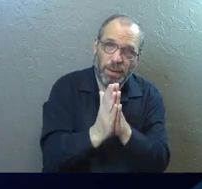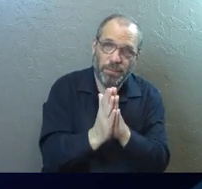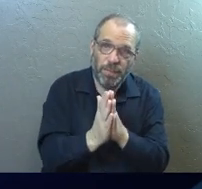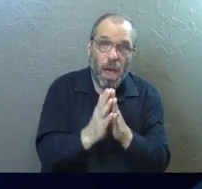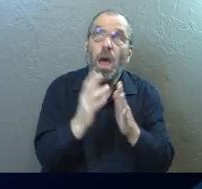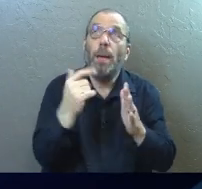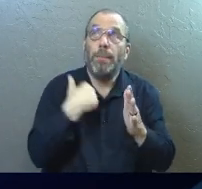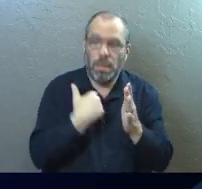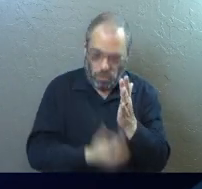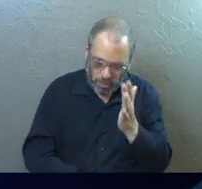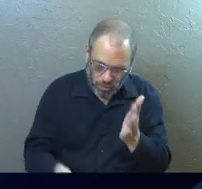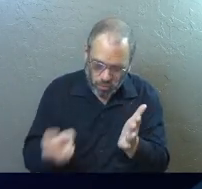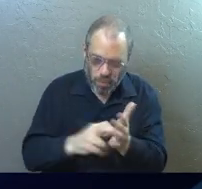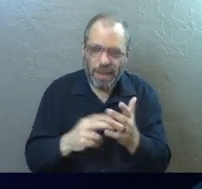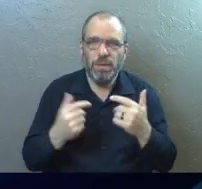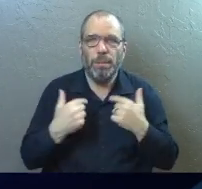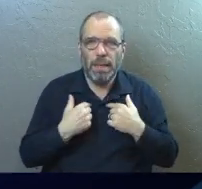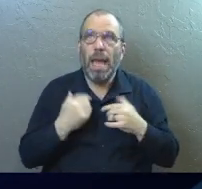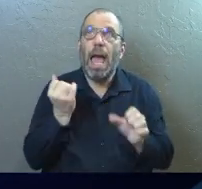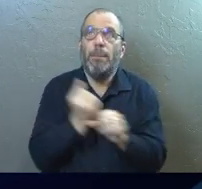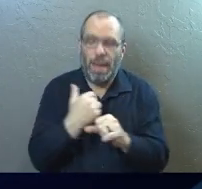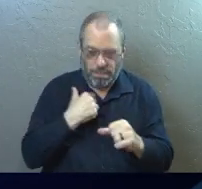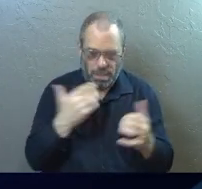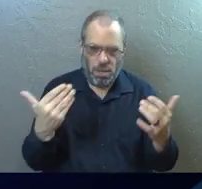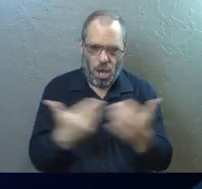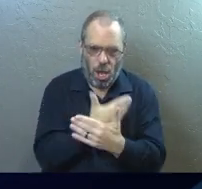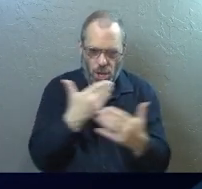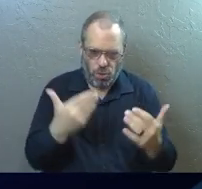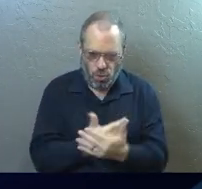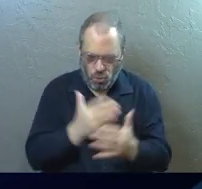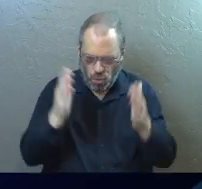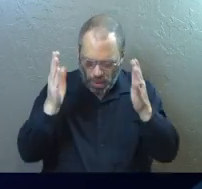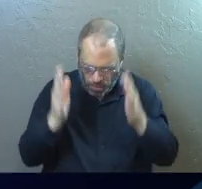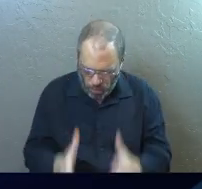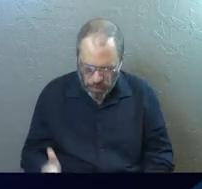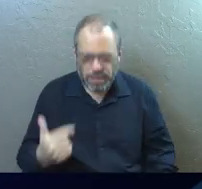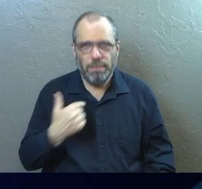Would you resurrect me and make me a new person, God?